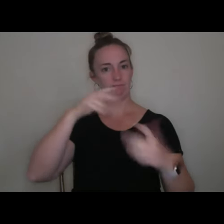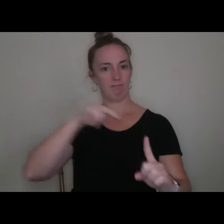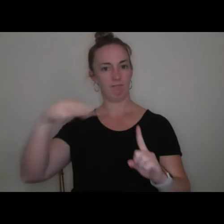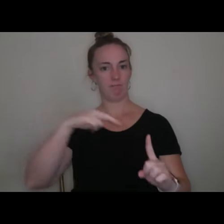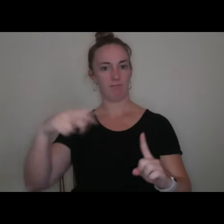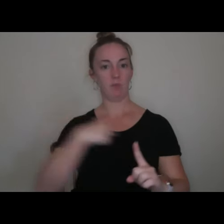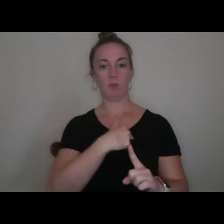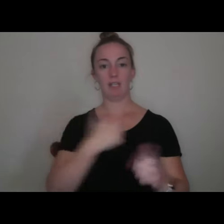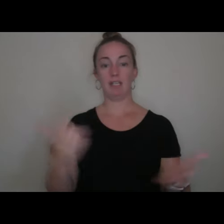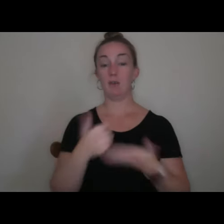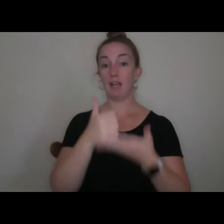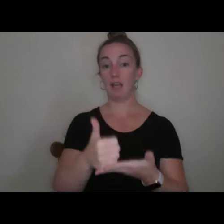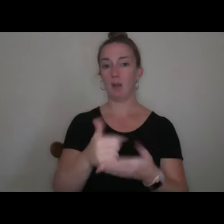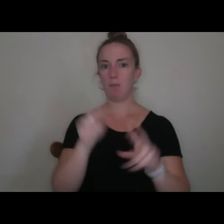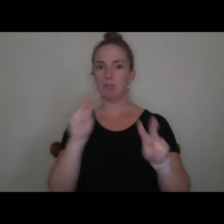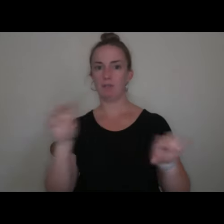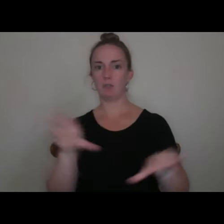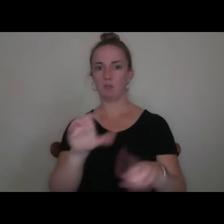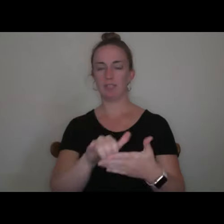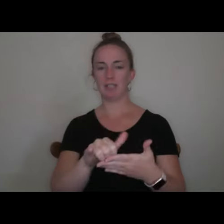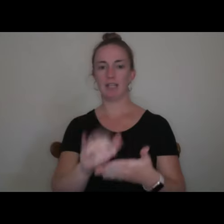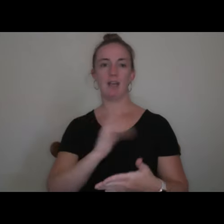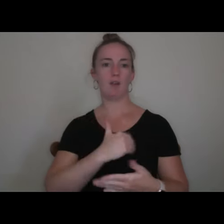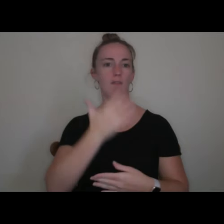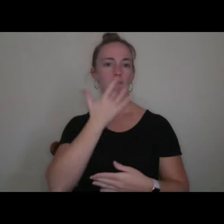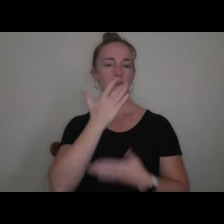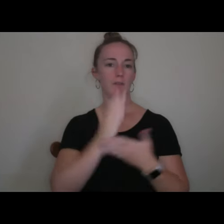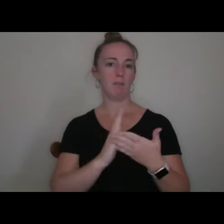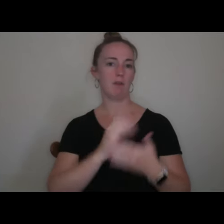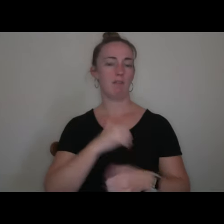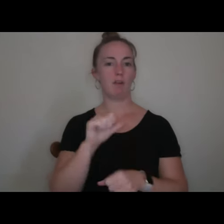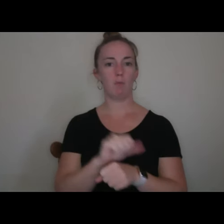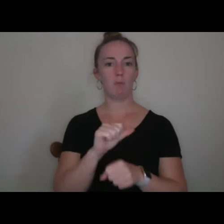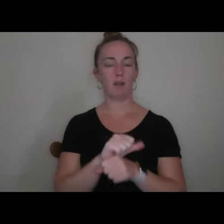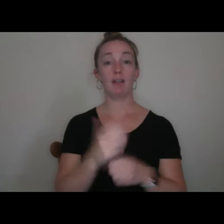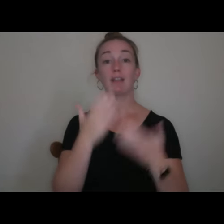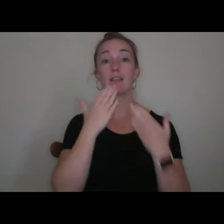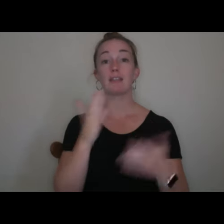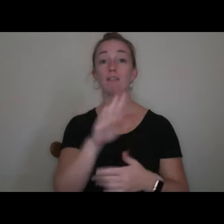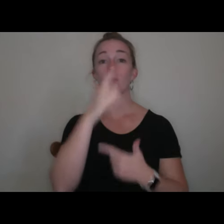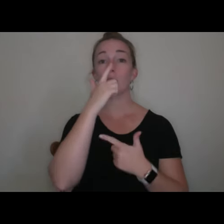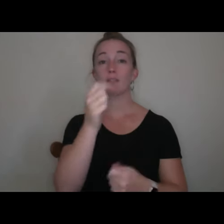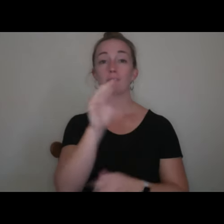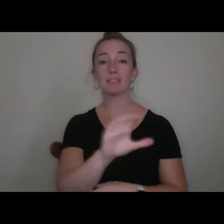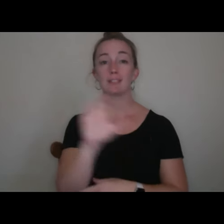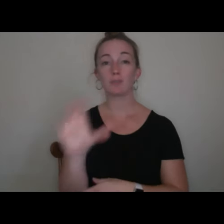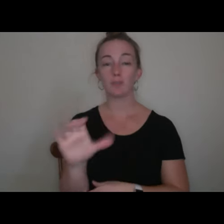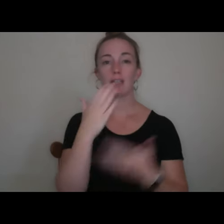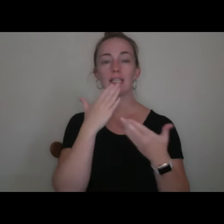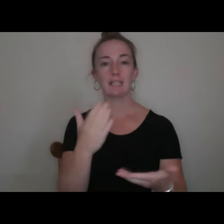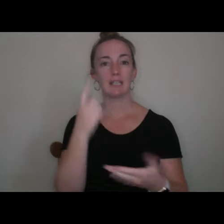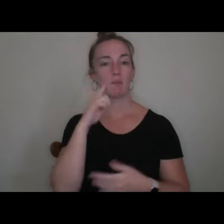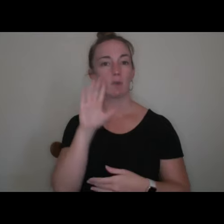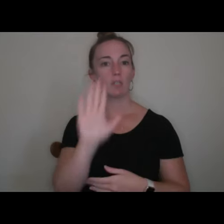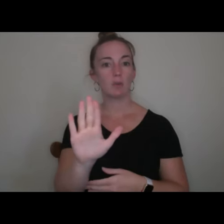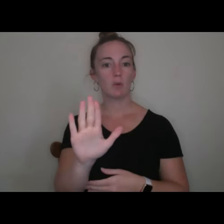to doing so. It's our favorite part of the work we do. Thank you for your interest in Center. Thank you for your